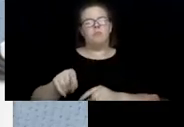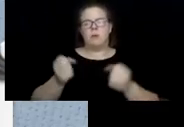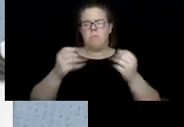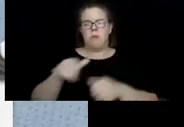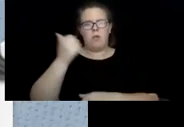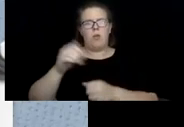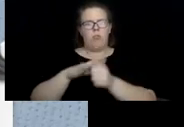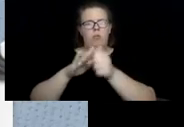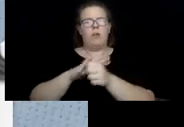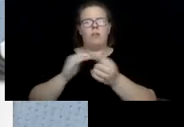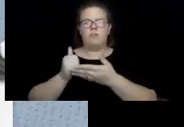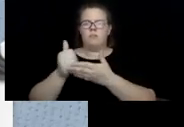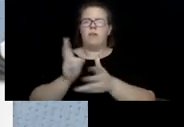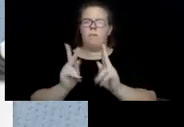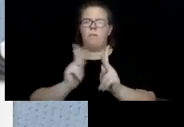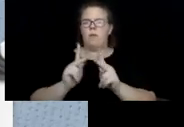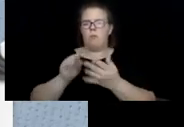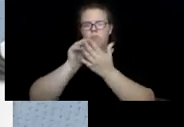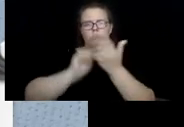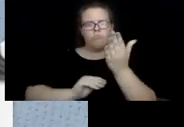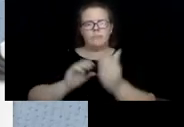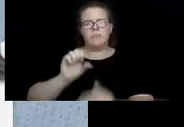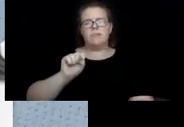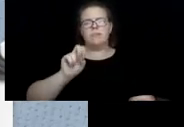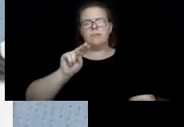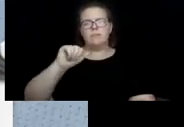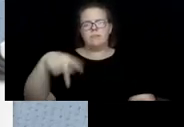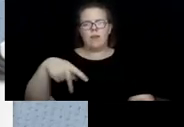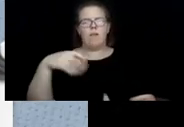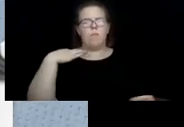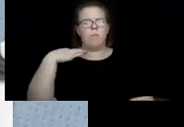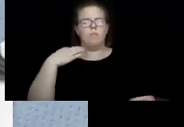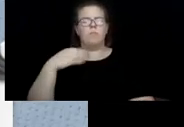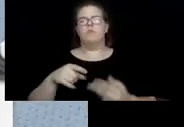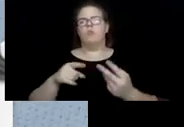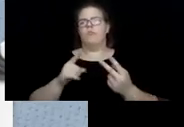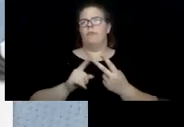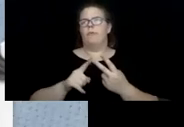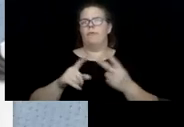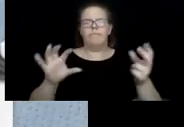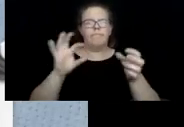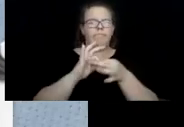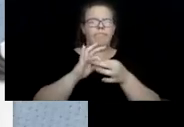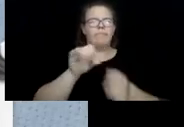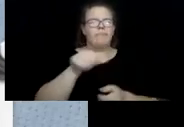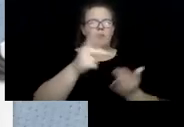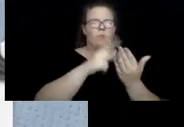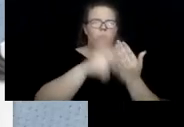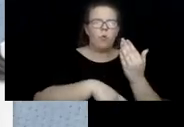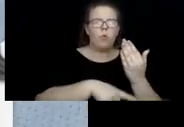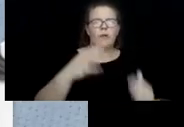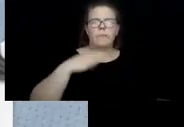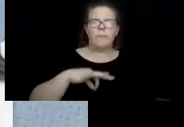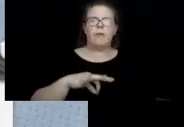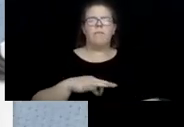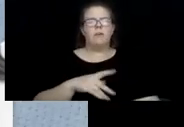people fill out, uh, SNAP applications, helping people connect to, uh, other benefits and other programs that,